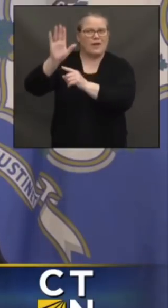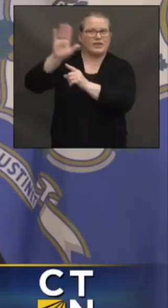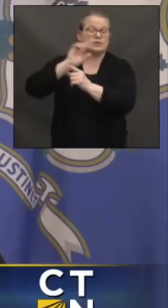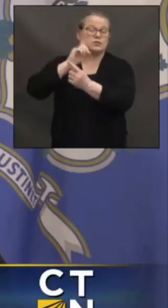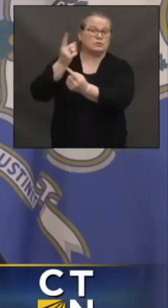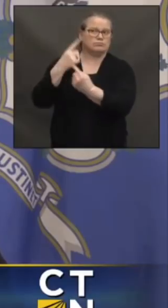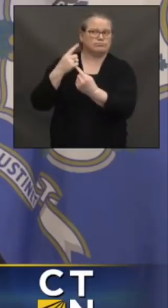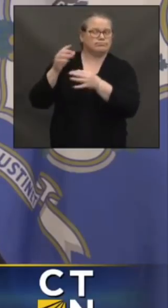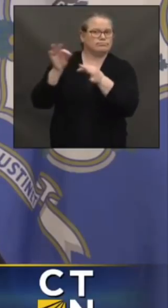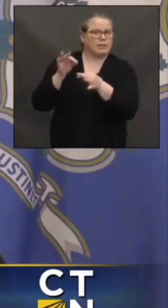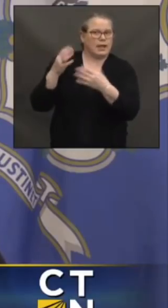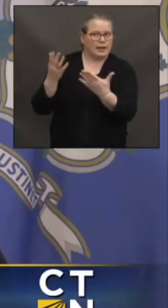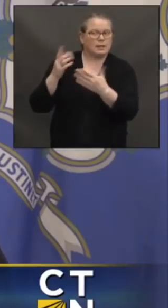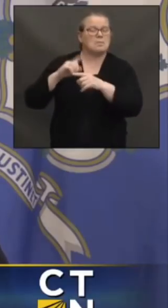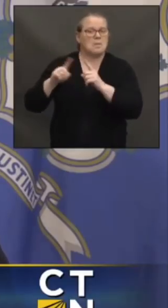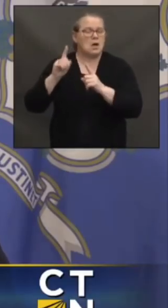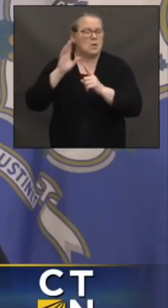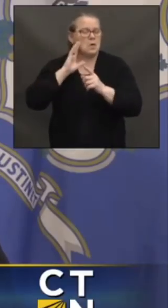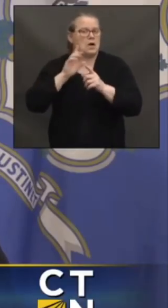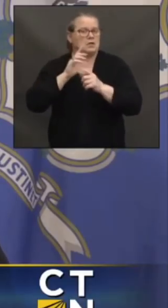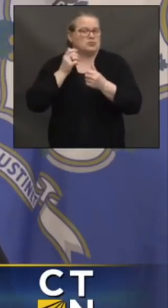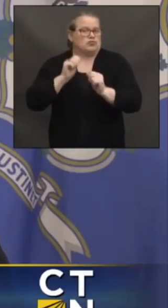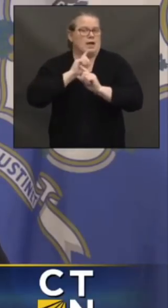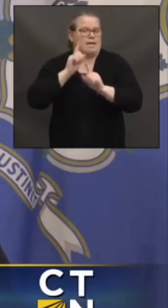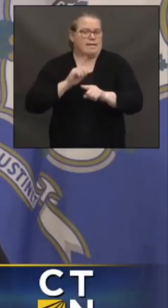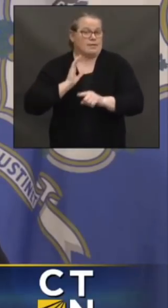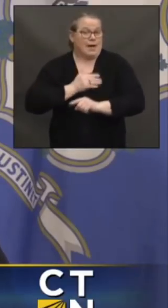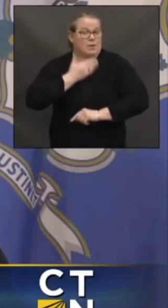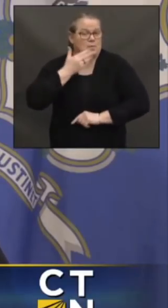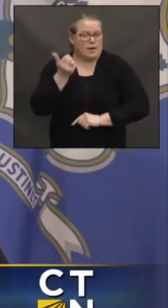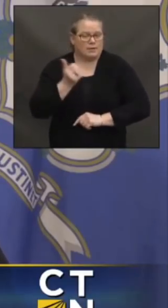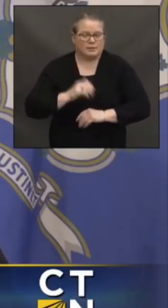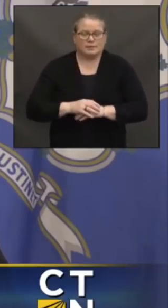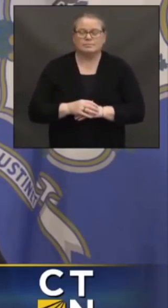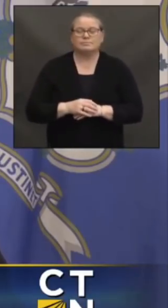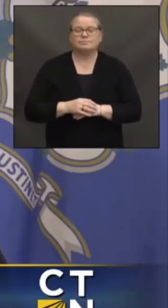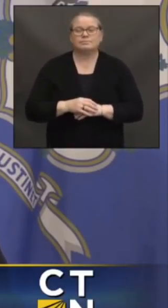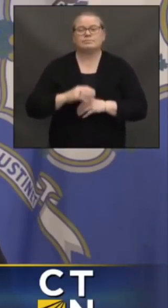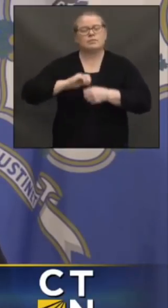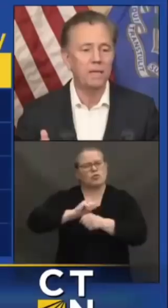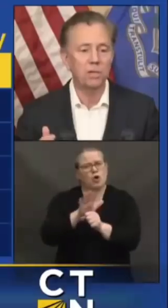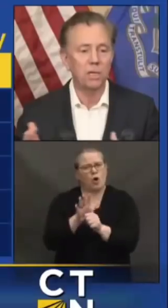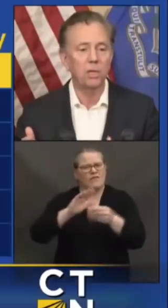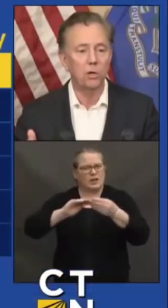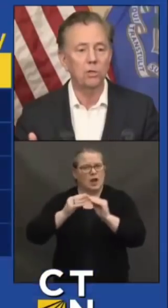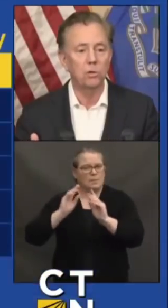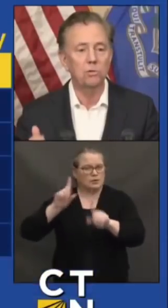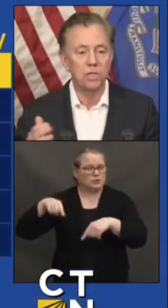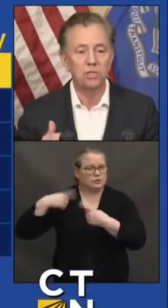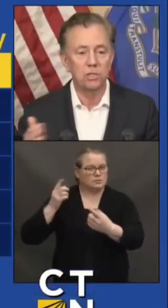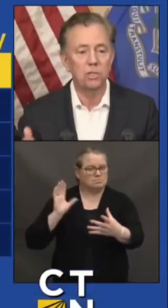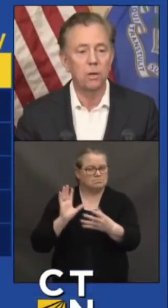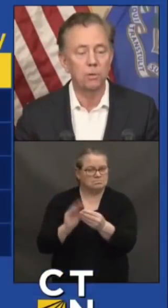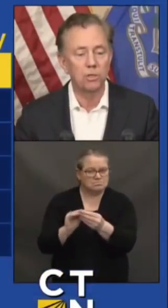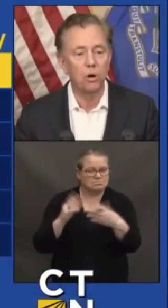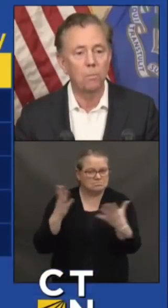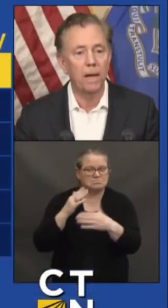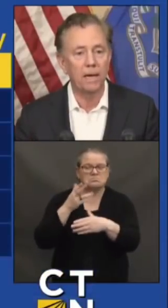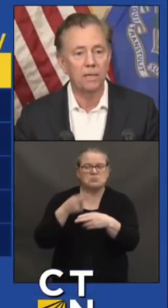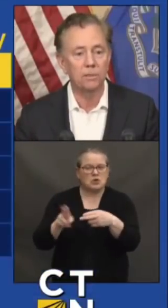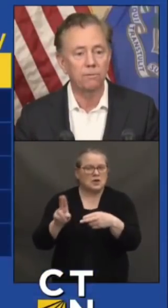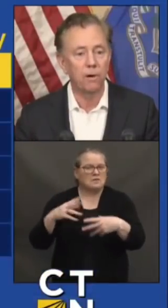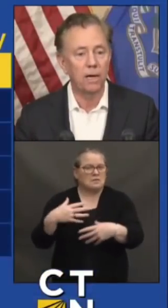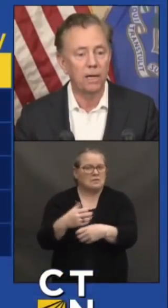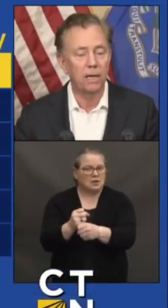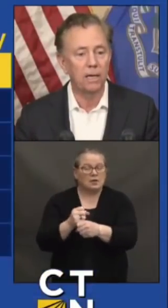said, let me just give you an abbreviated version of our COVID summary. I think basically the good news, this numbers go